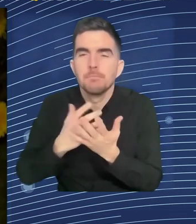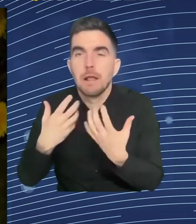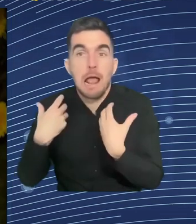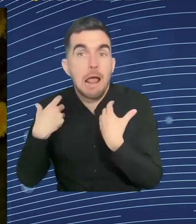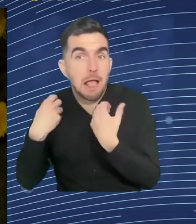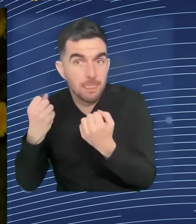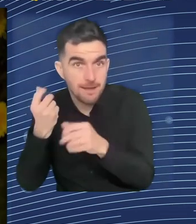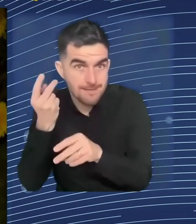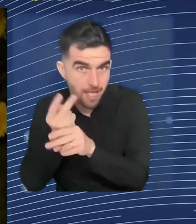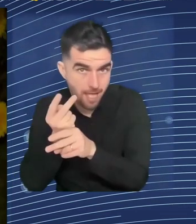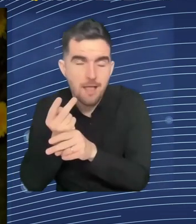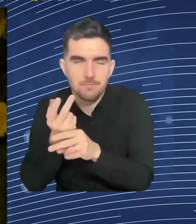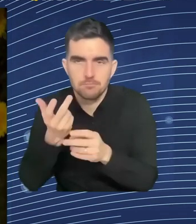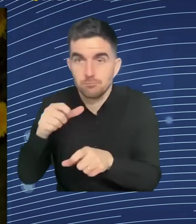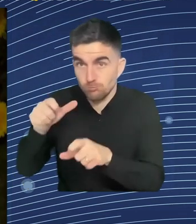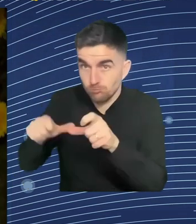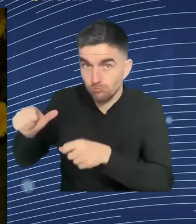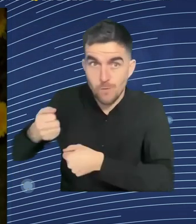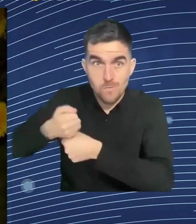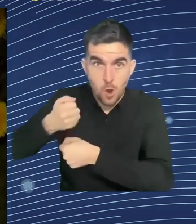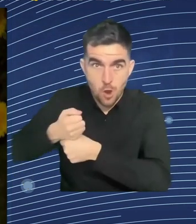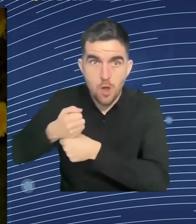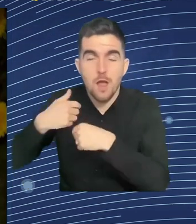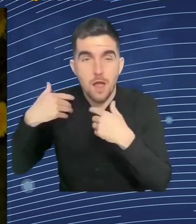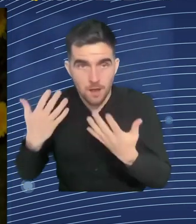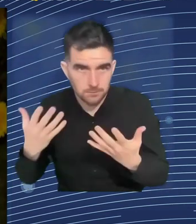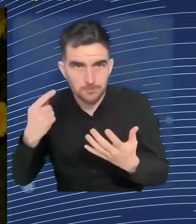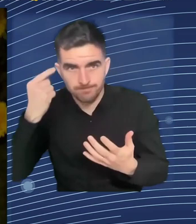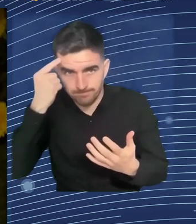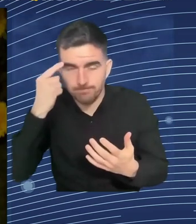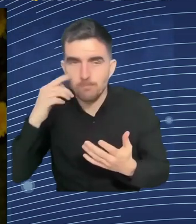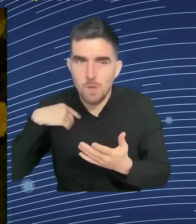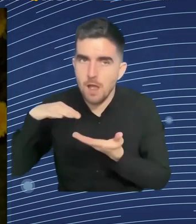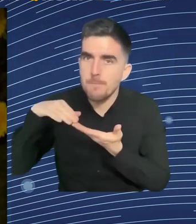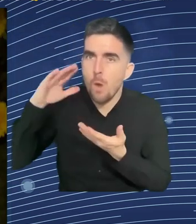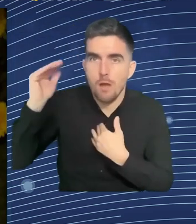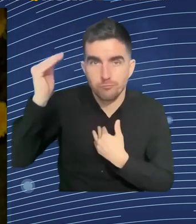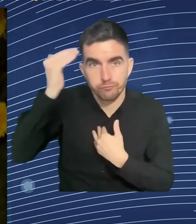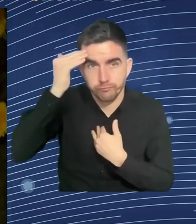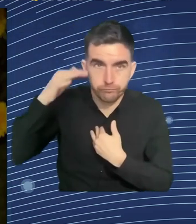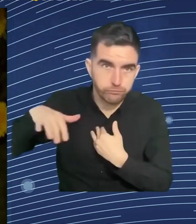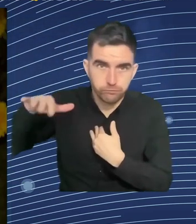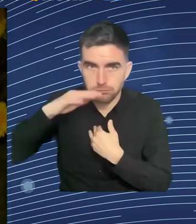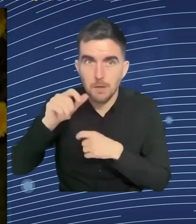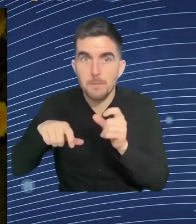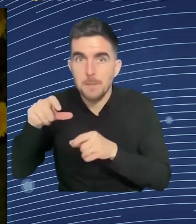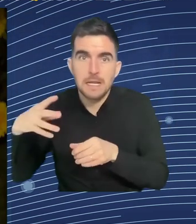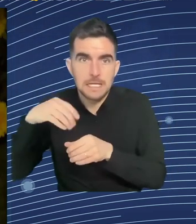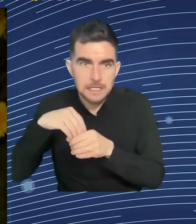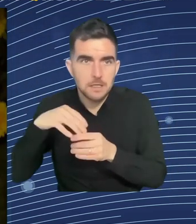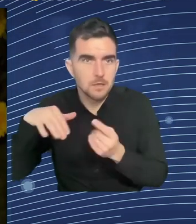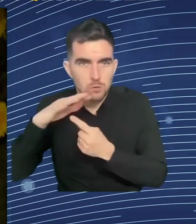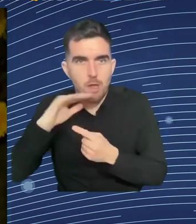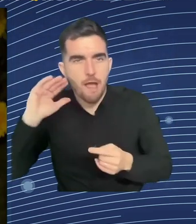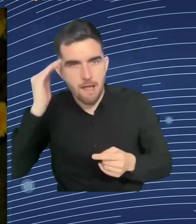That's why, for example, we build a card game who's called the AI battle where the idea is to raise awareness about the social and